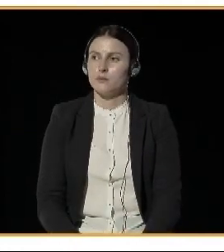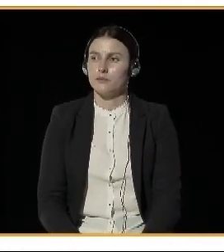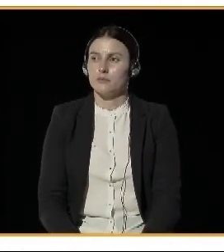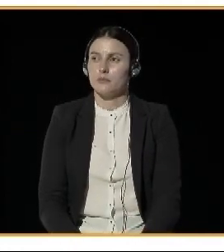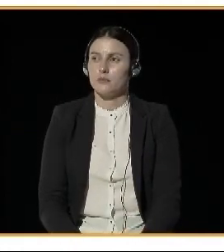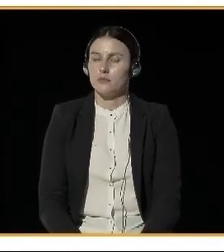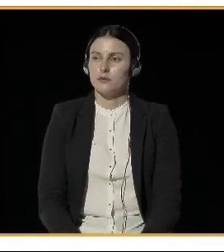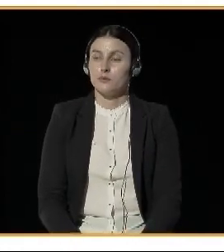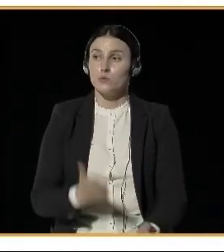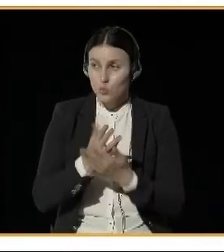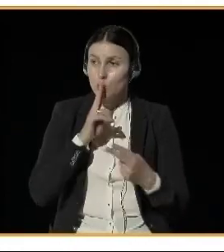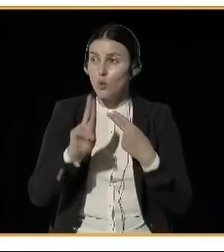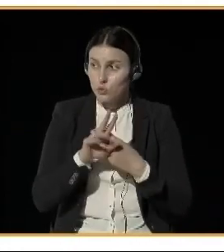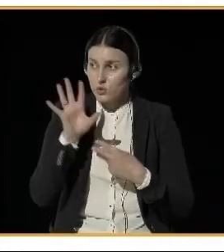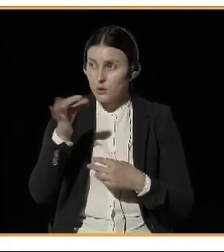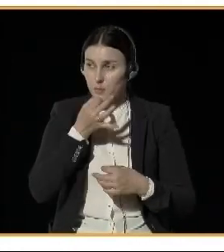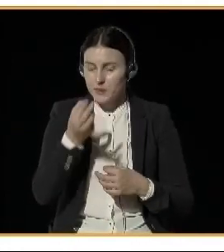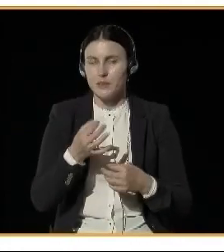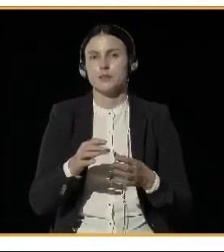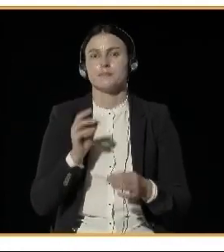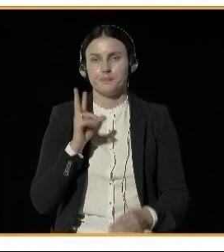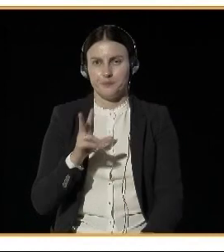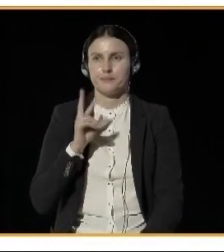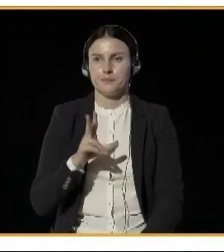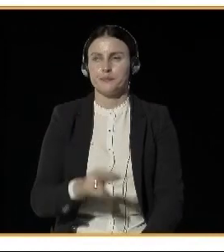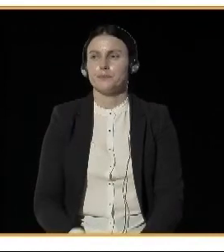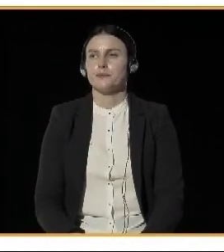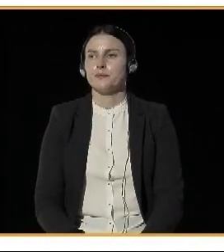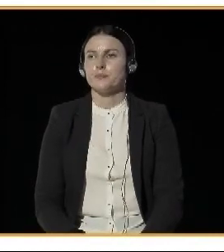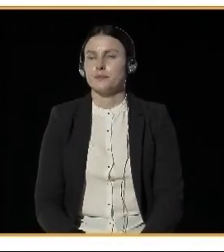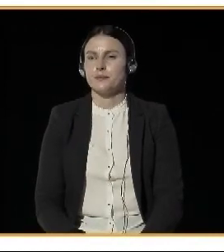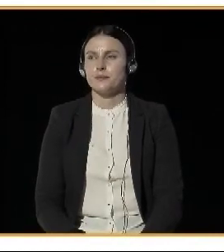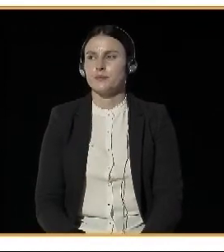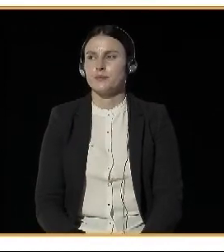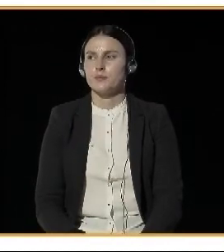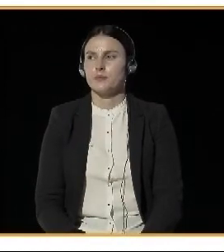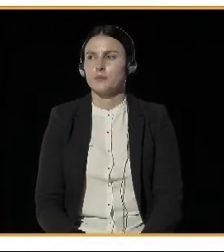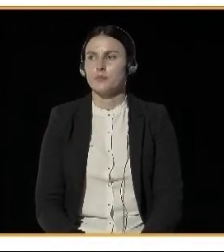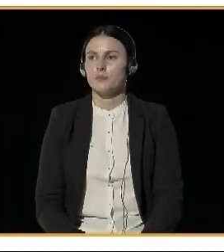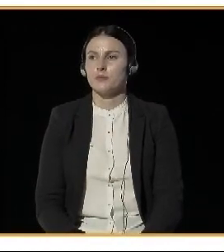Thank you. Of course, you can also ask the question in Polish. It's not a problem.